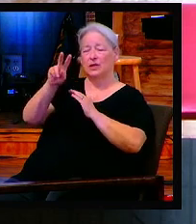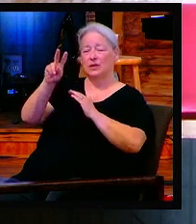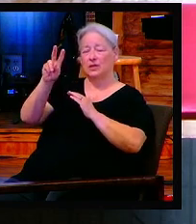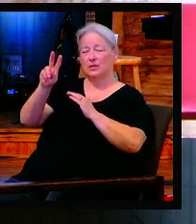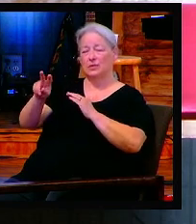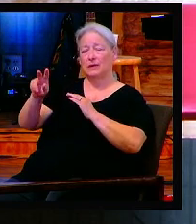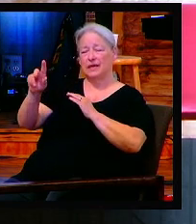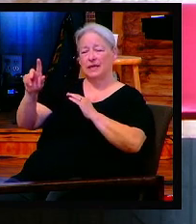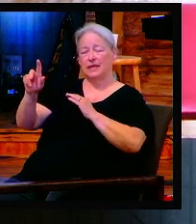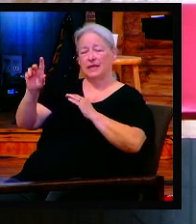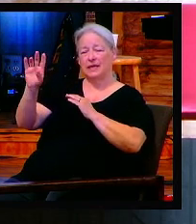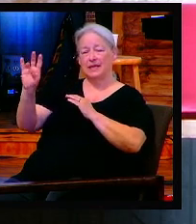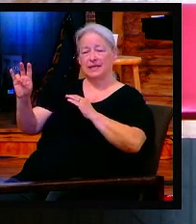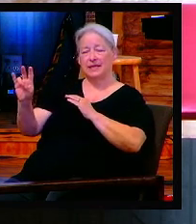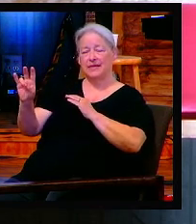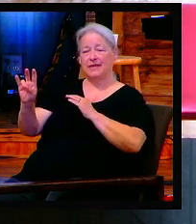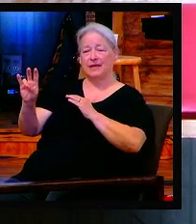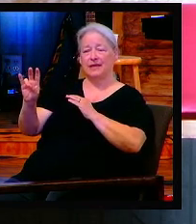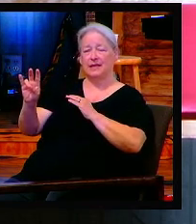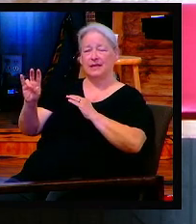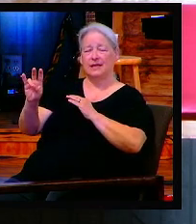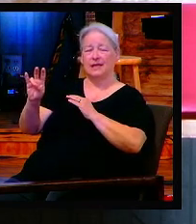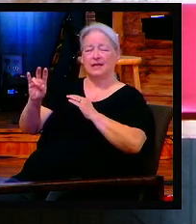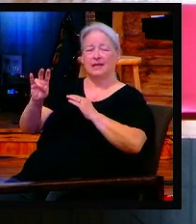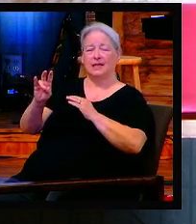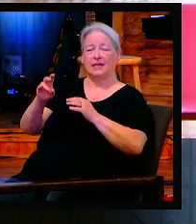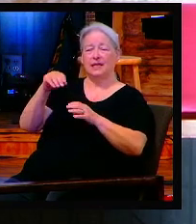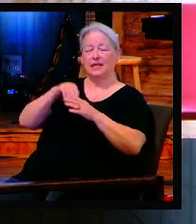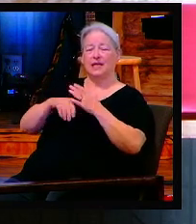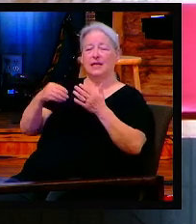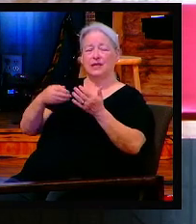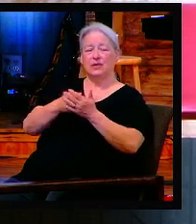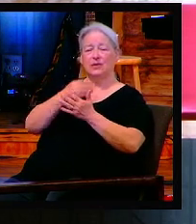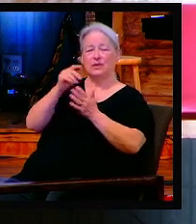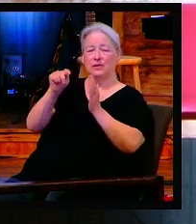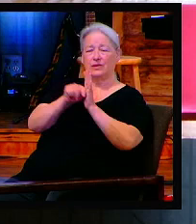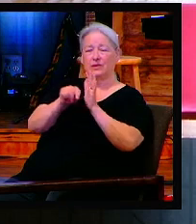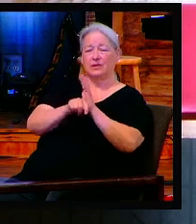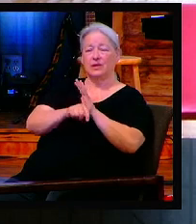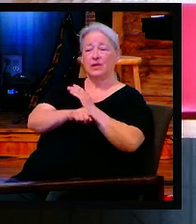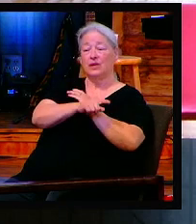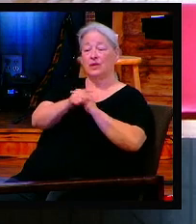talk about other books we've never seen. Anybody in here seen the book of life?